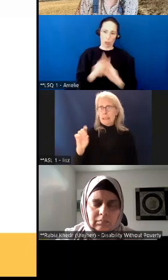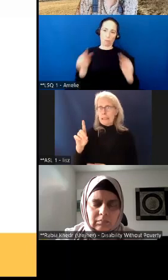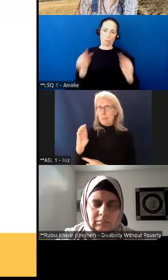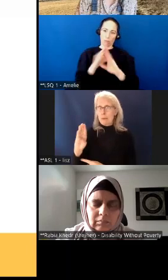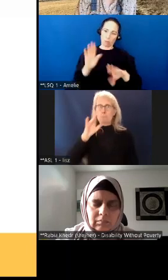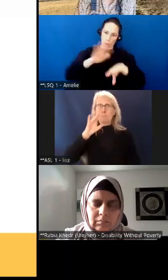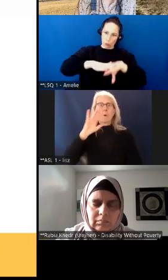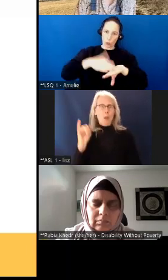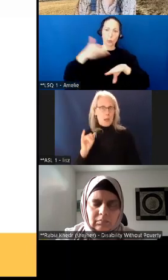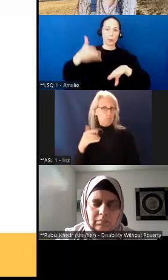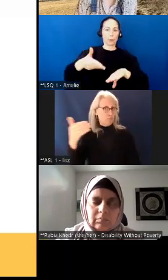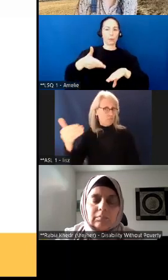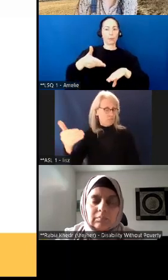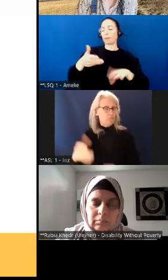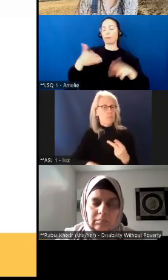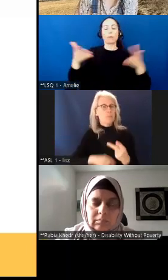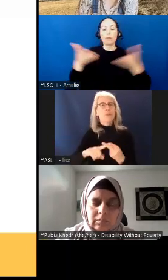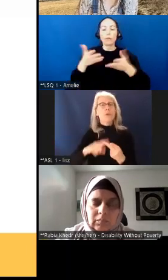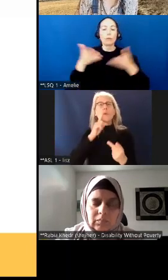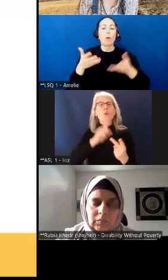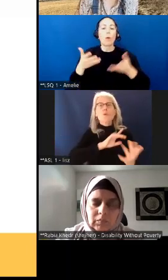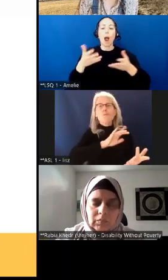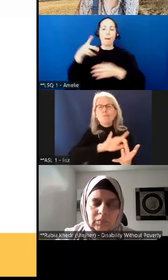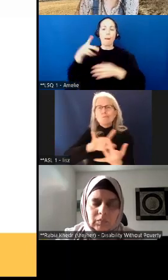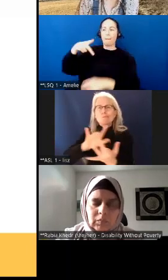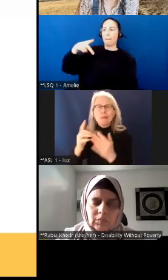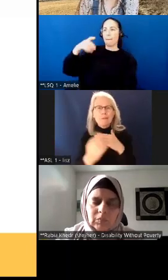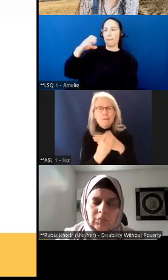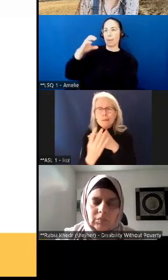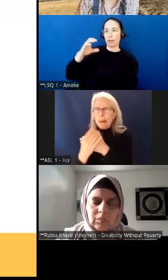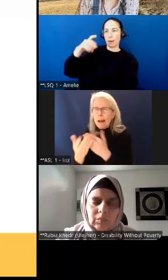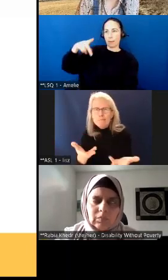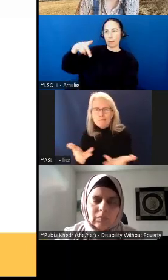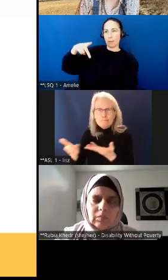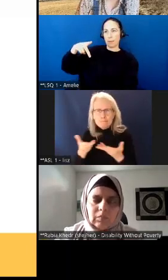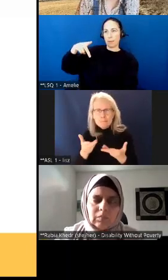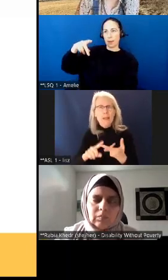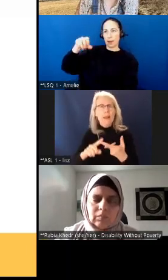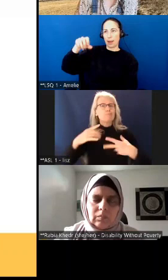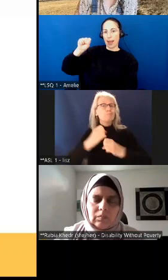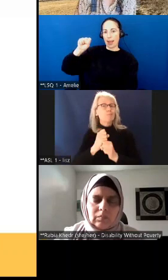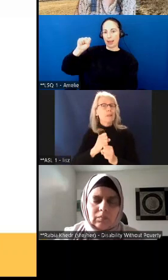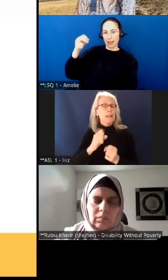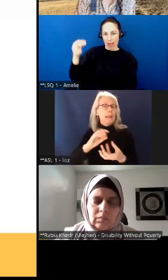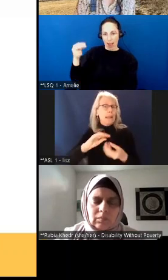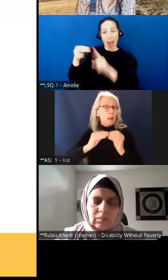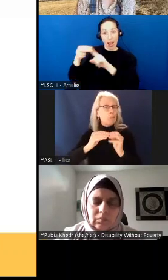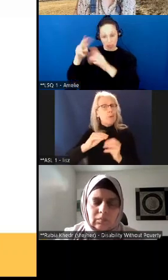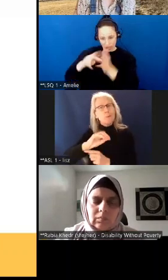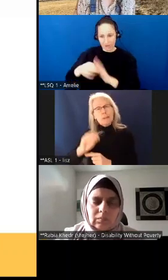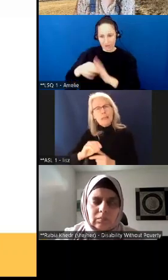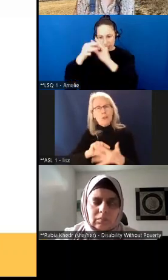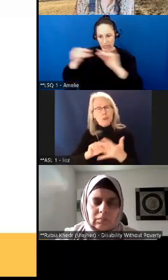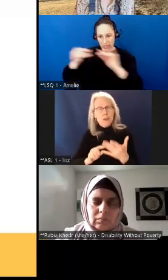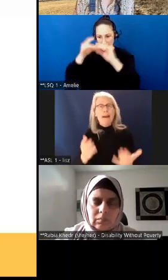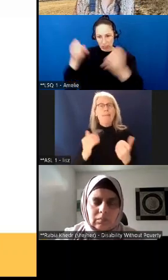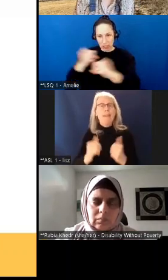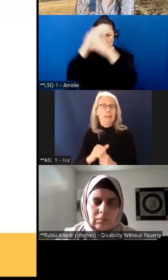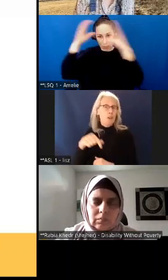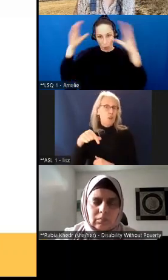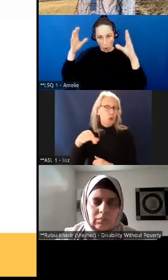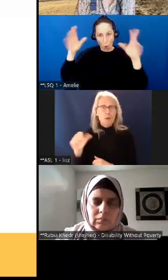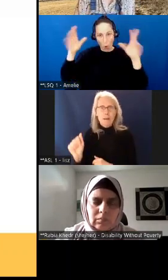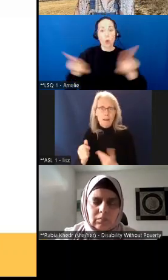CDB? Who did we reach? Our key findings. And then we will do some Q&A and see where we go from